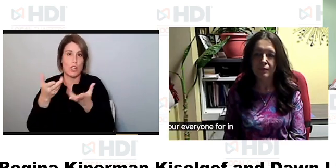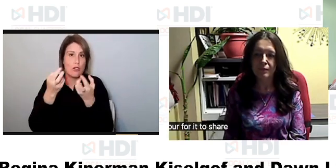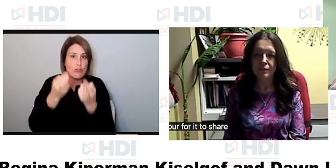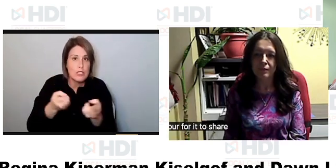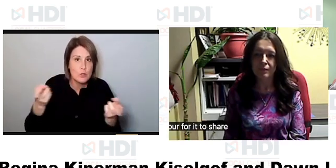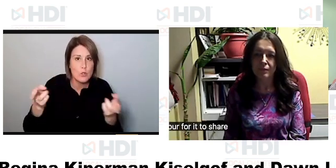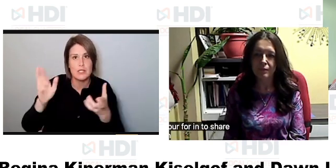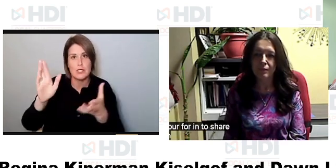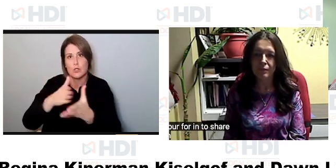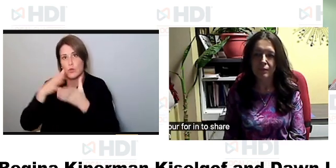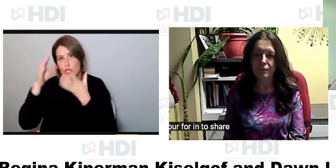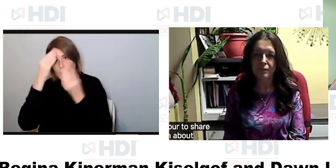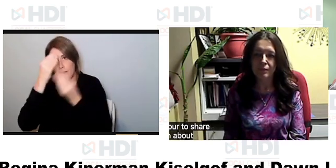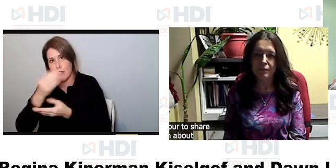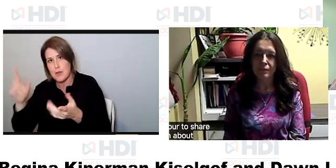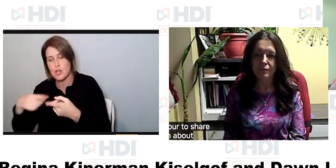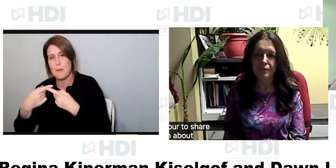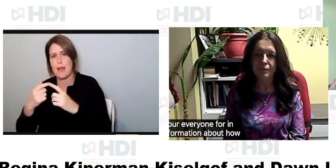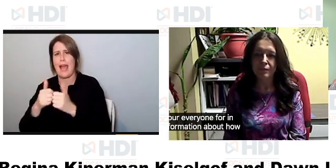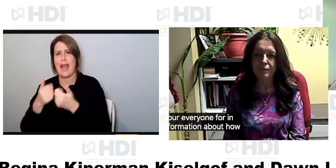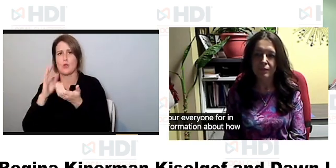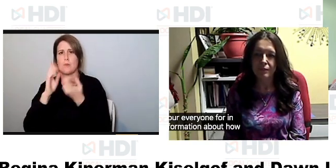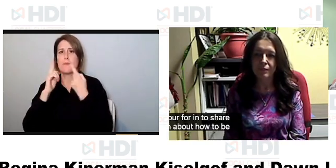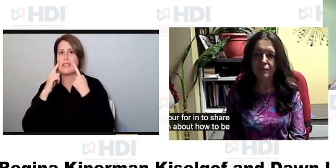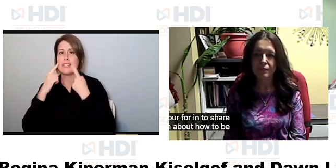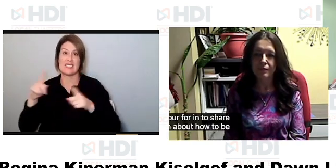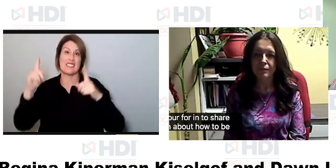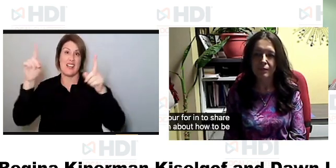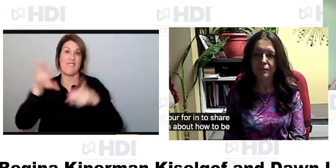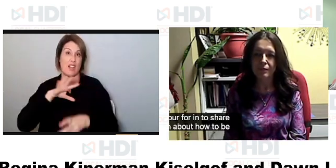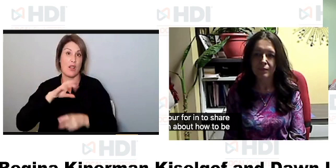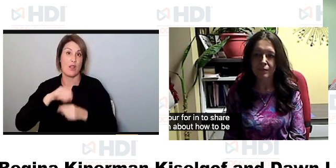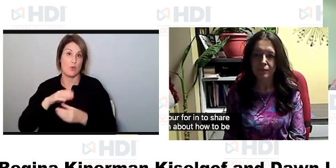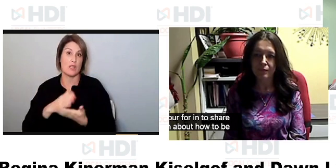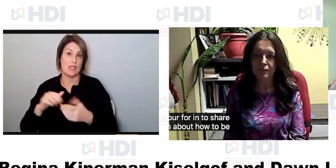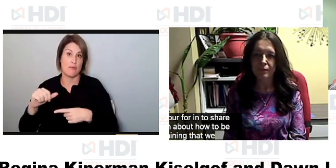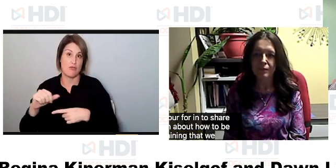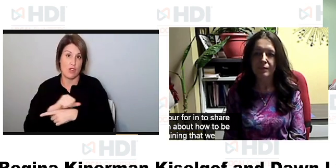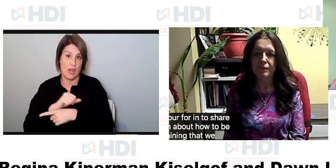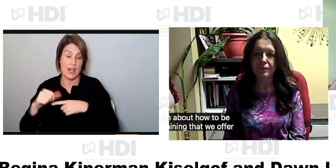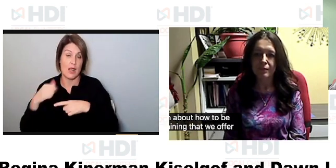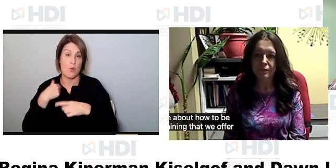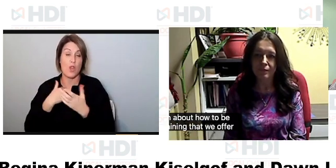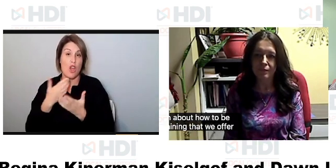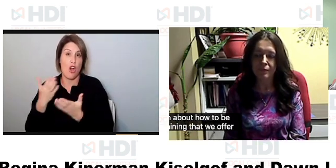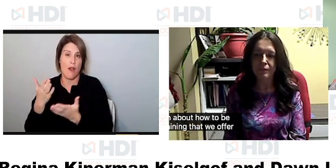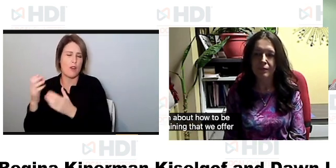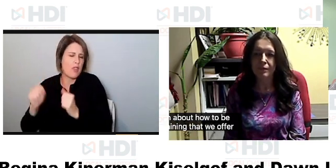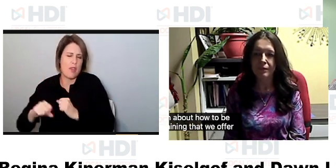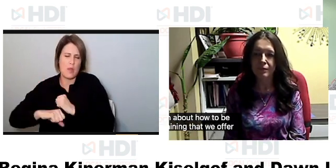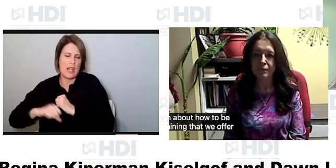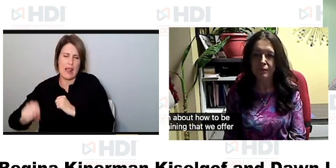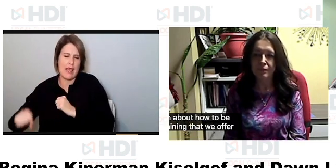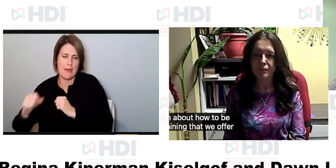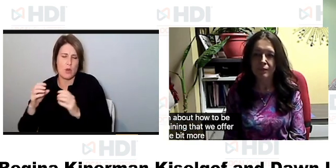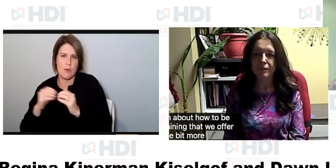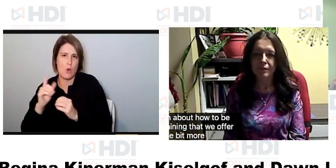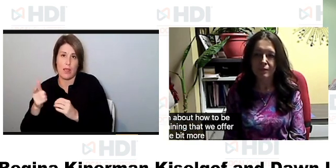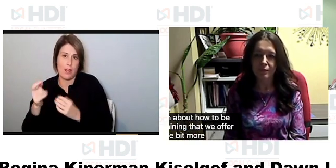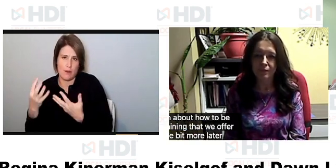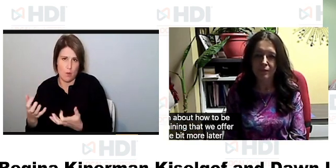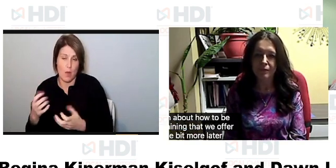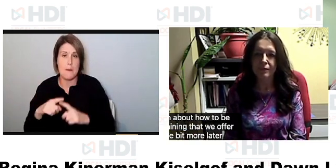share information about how to be successful including some training that we offer that we can elaborate on a little bit more later